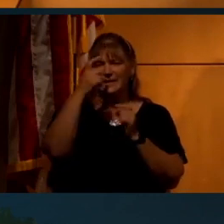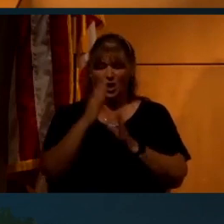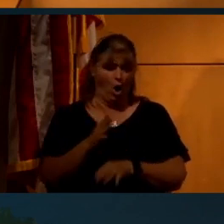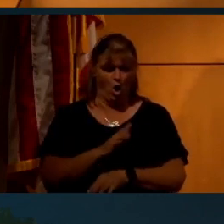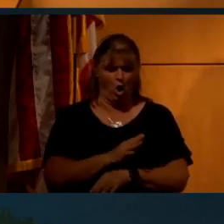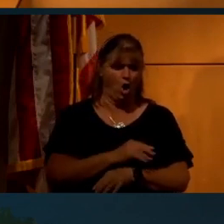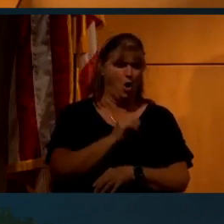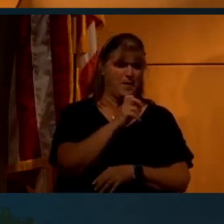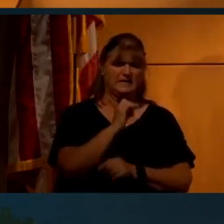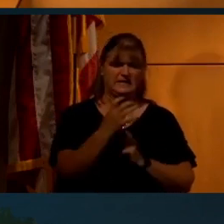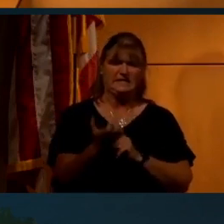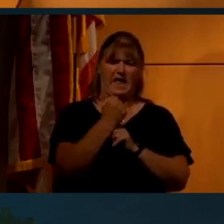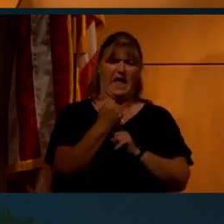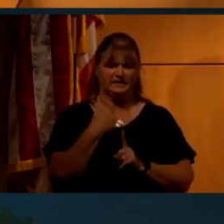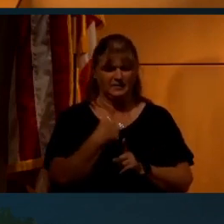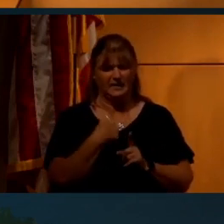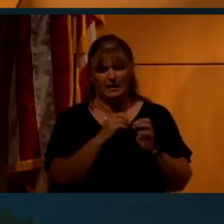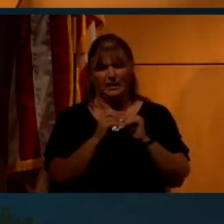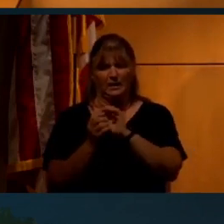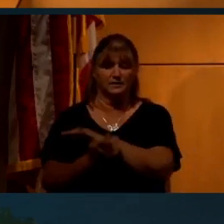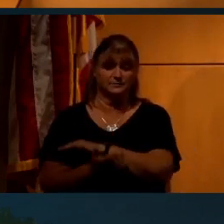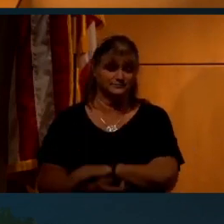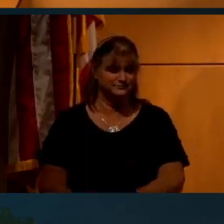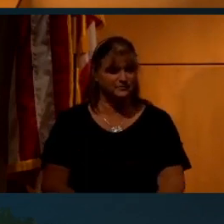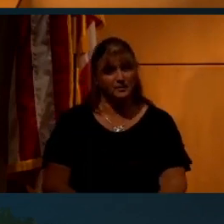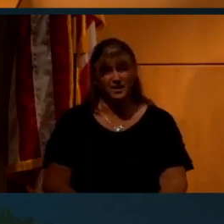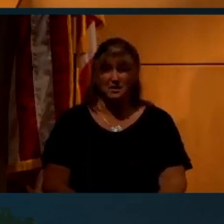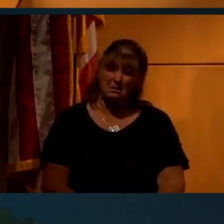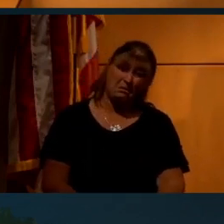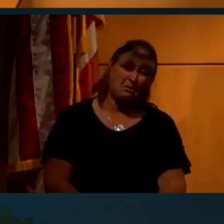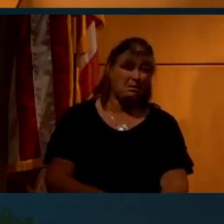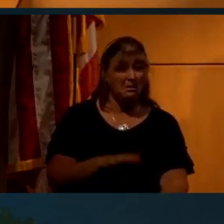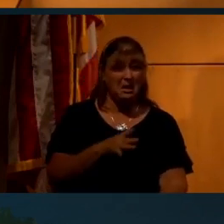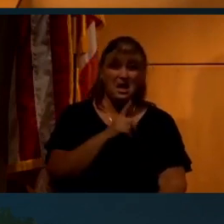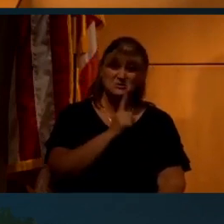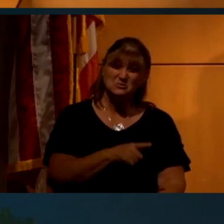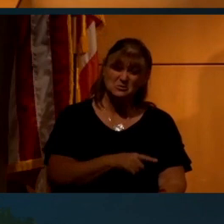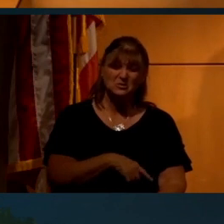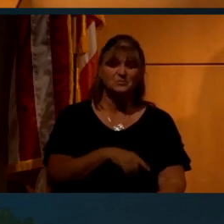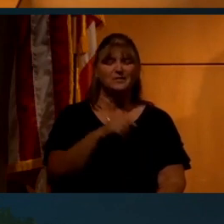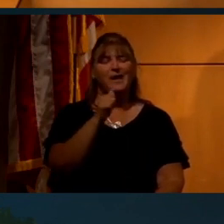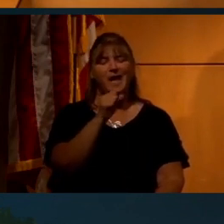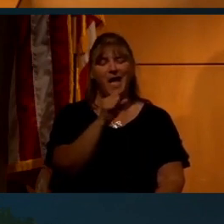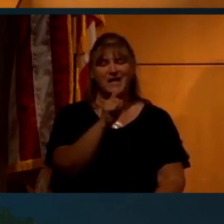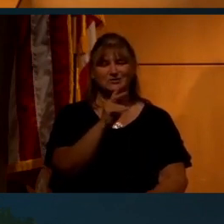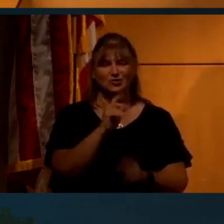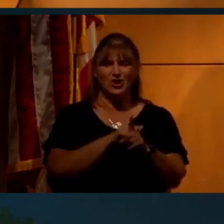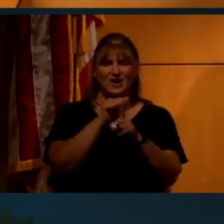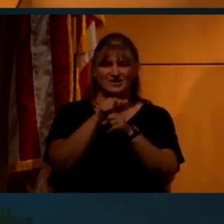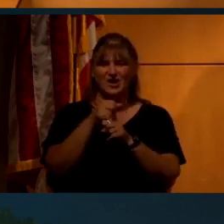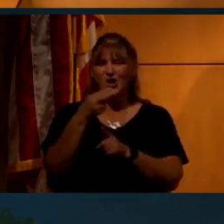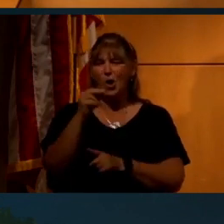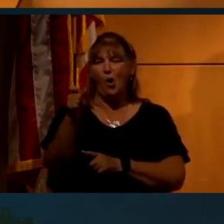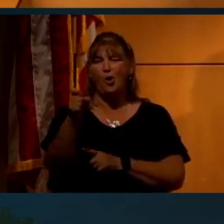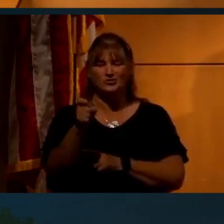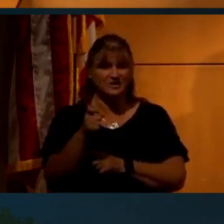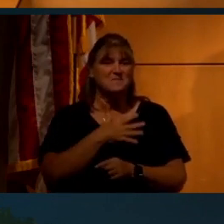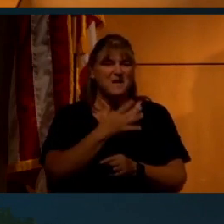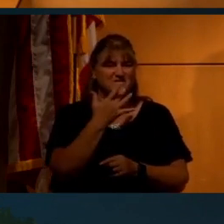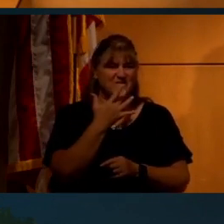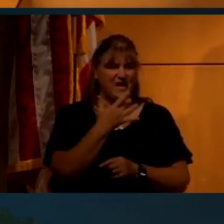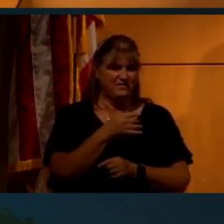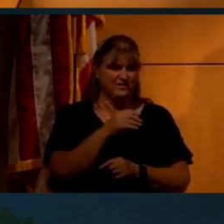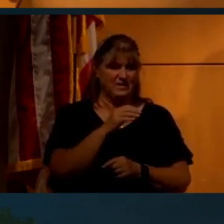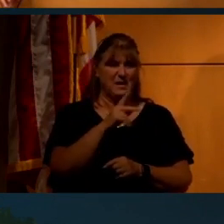Buzz Aldrin attacked him. It's kind of true. Astronaut assault hoax, I kind of like that one. My favorite